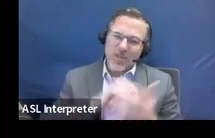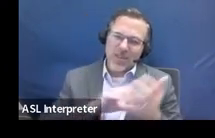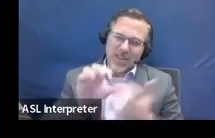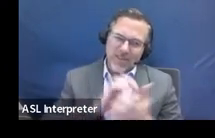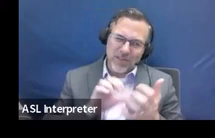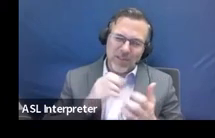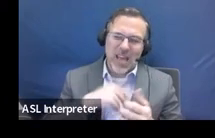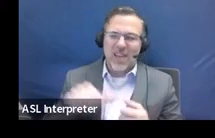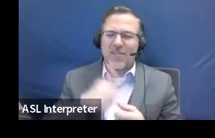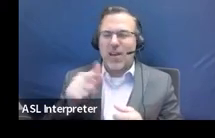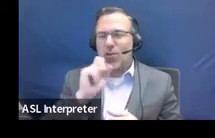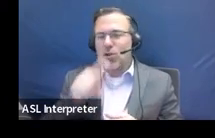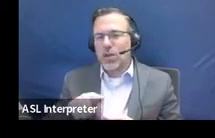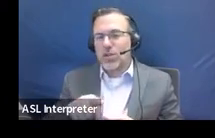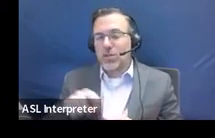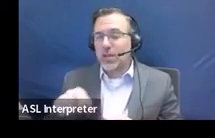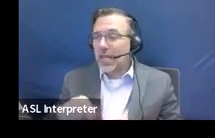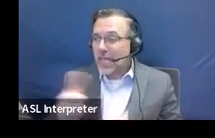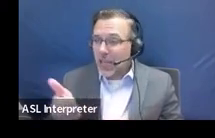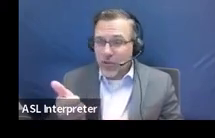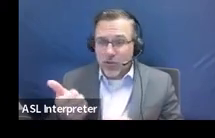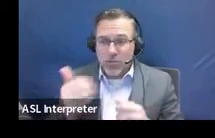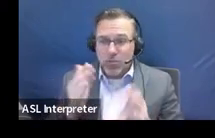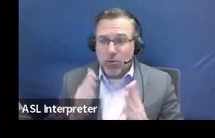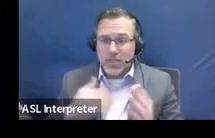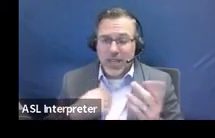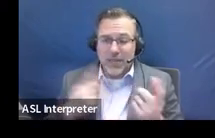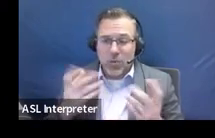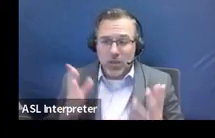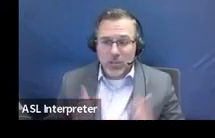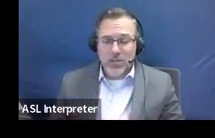question. But I'll see if anybody else has a question first. Okay.